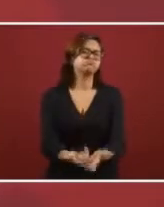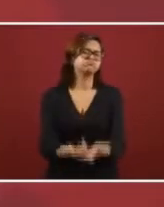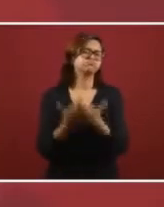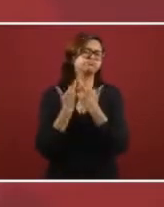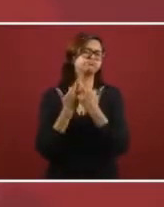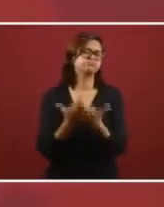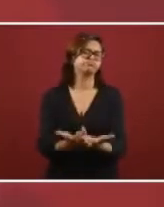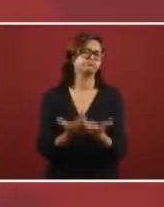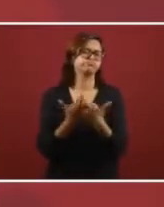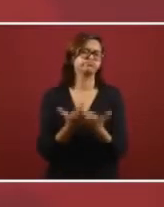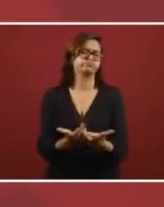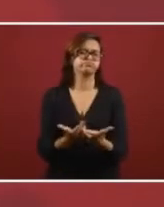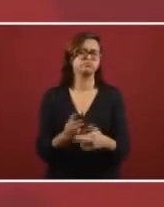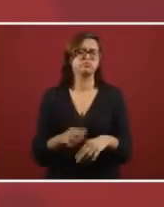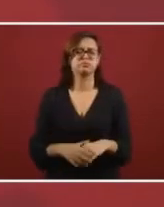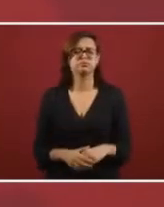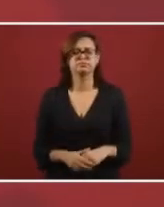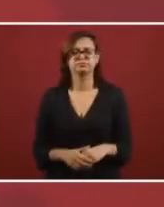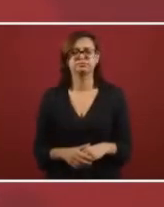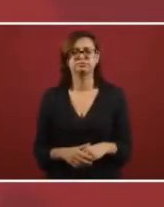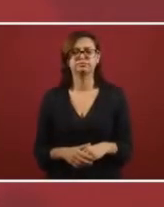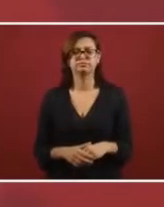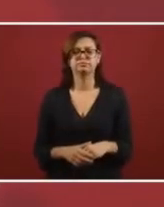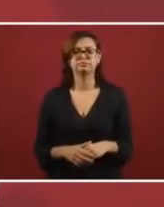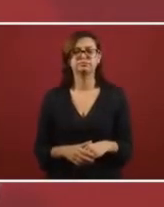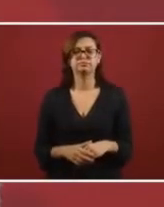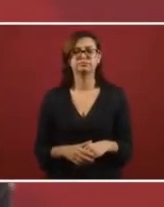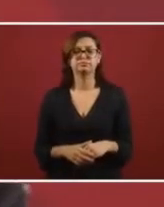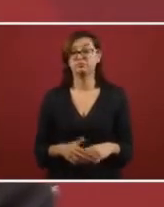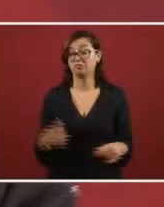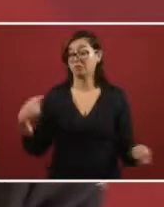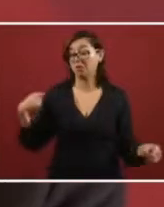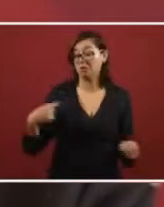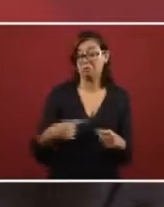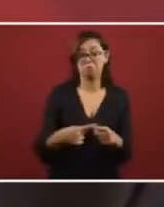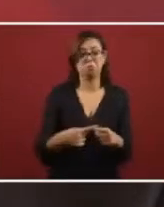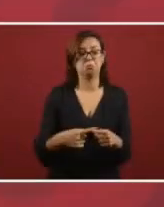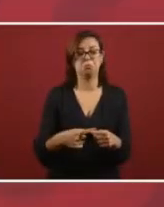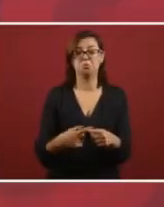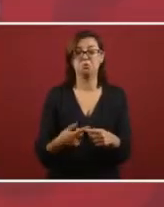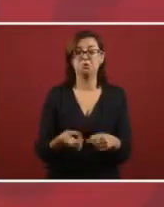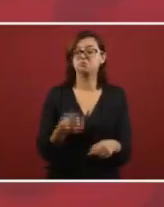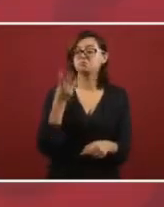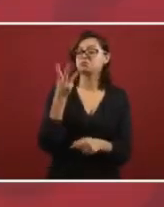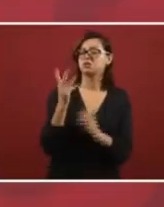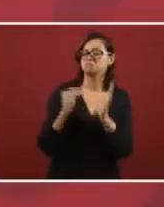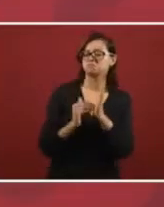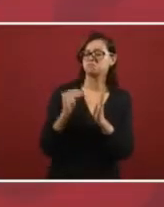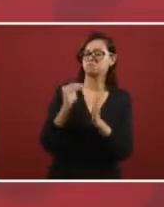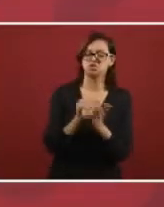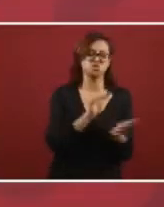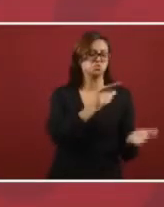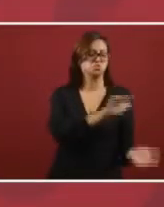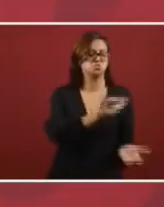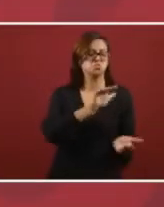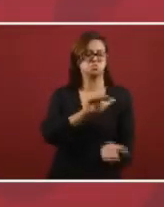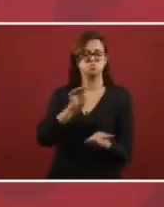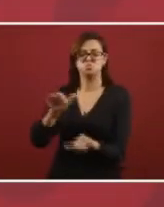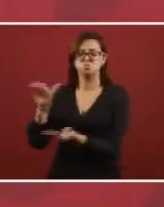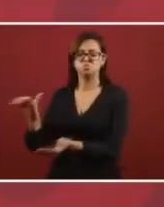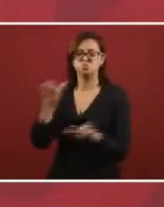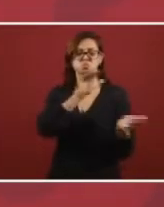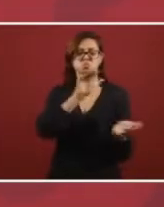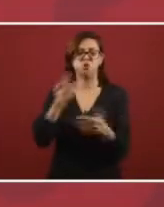so by this time we would have 13